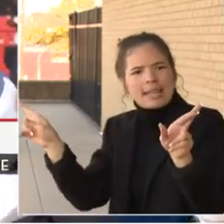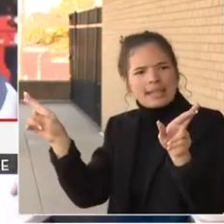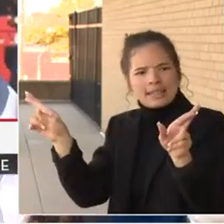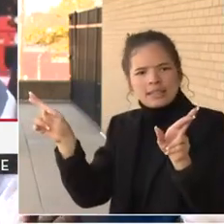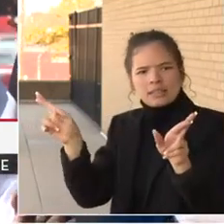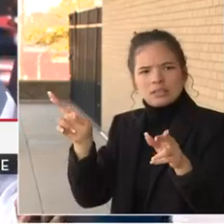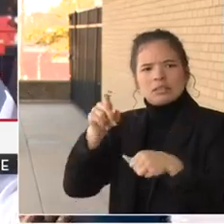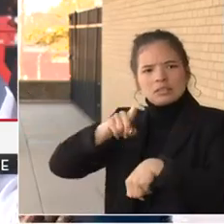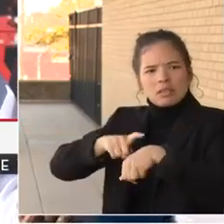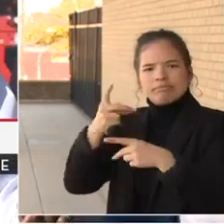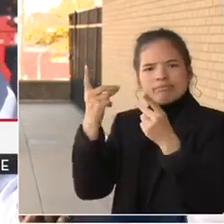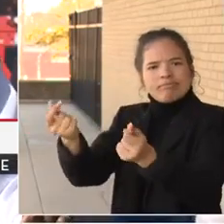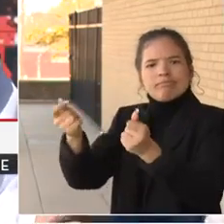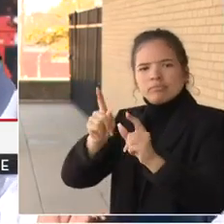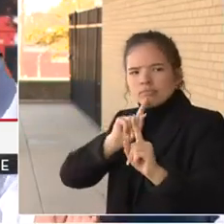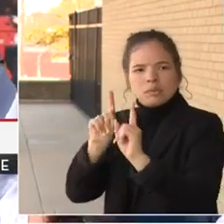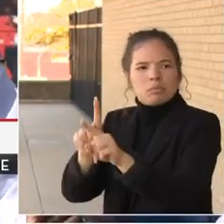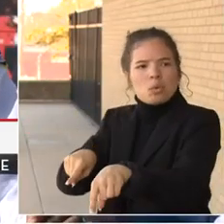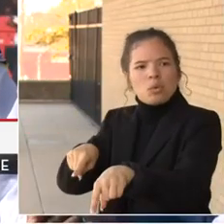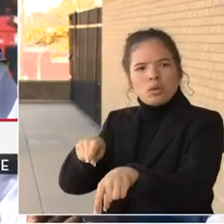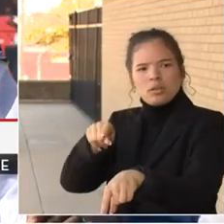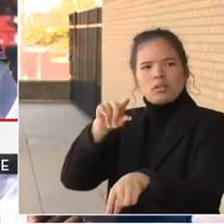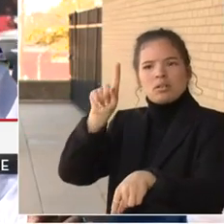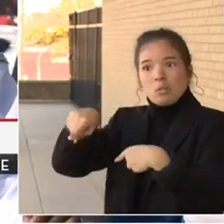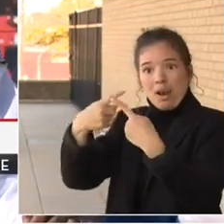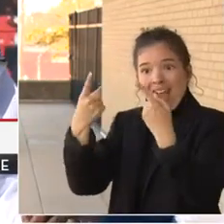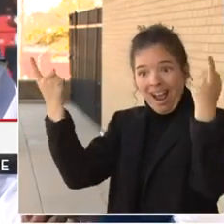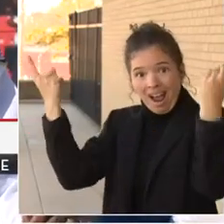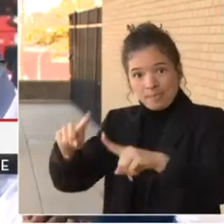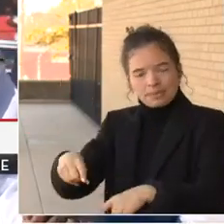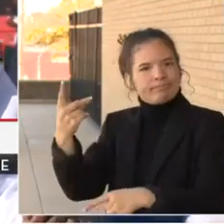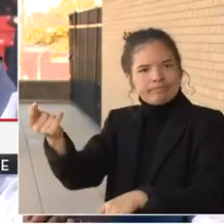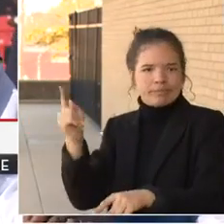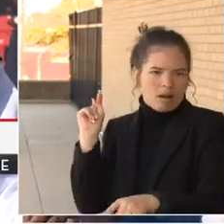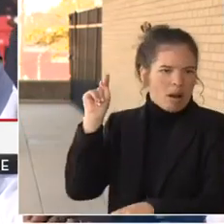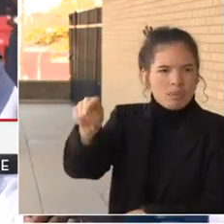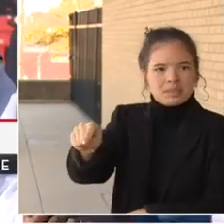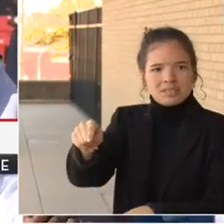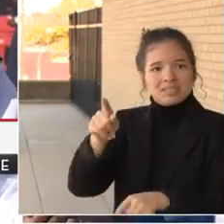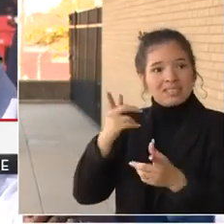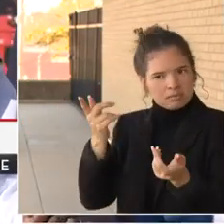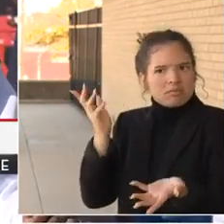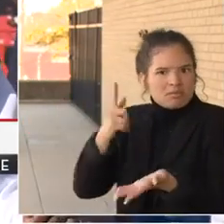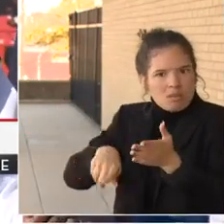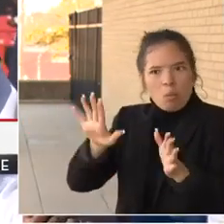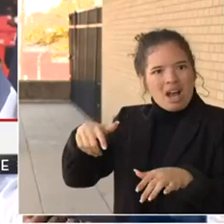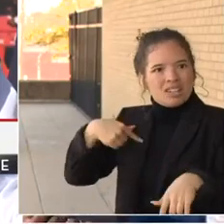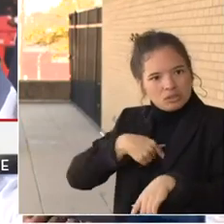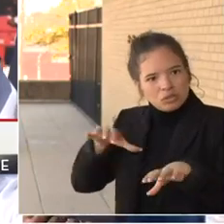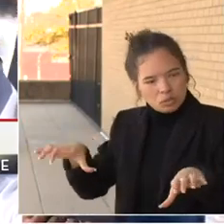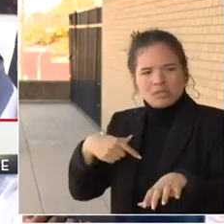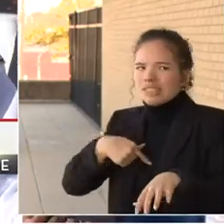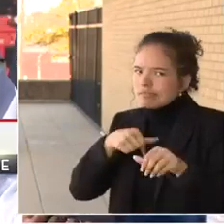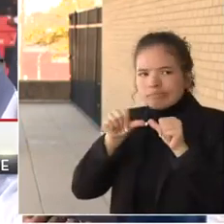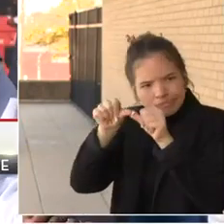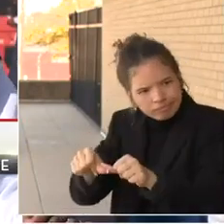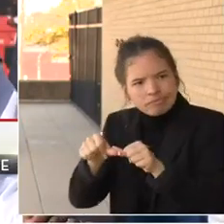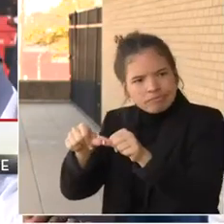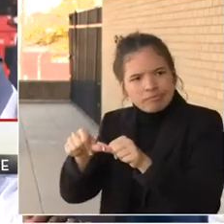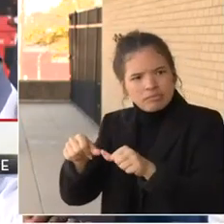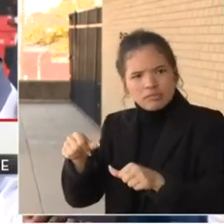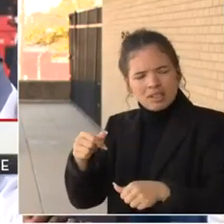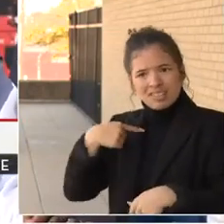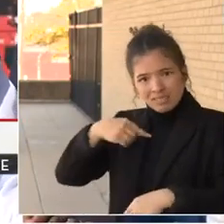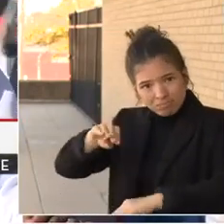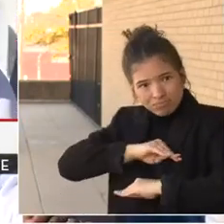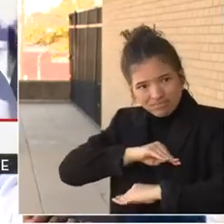timely respond to crimes when they occur and make arrests. And we're doing that and we're going to keep on doing that. Are we where we want to be? No, we want to see zero